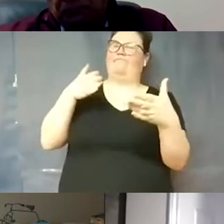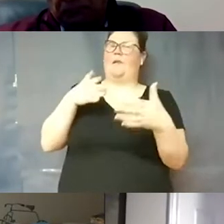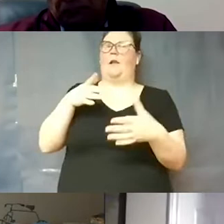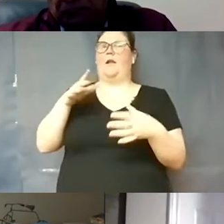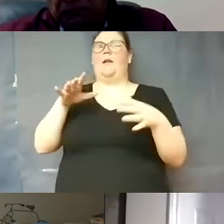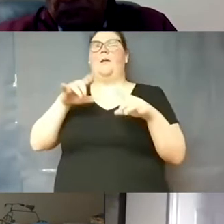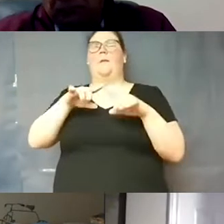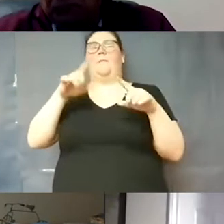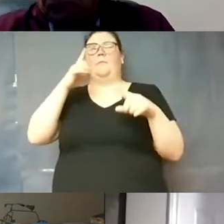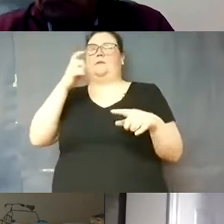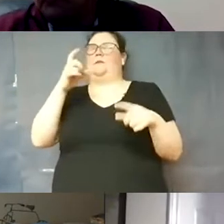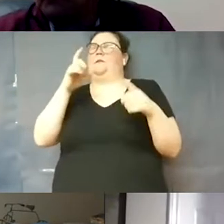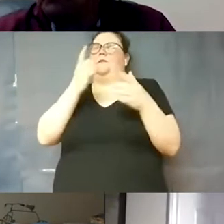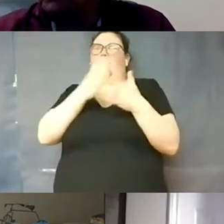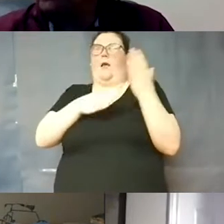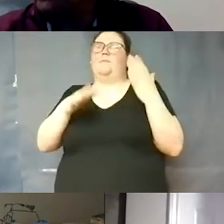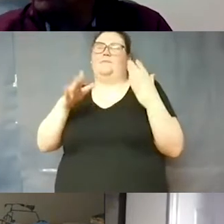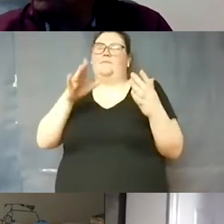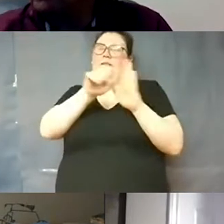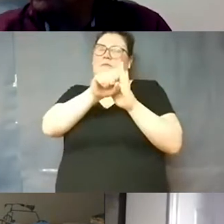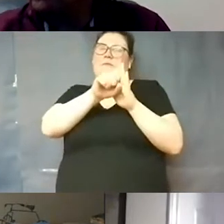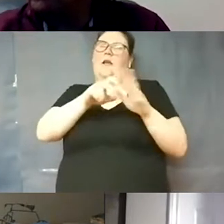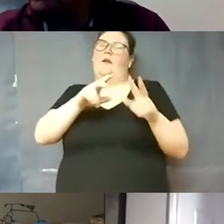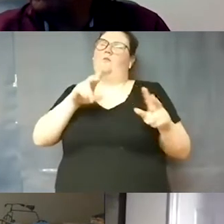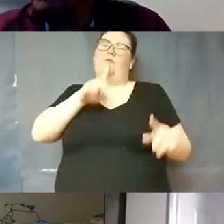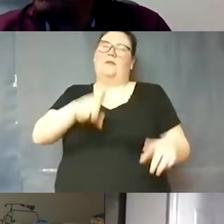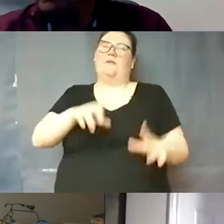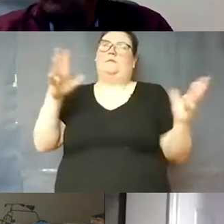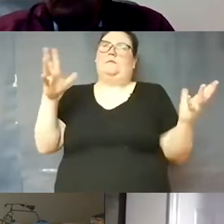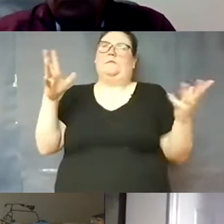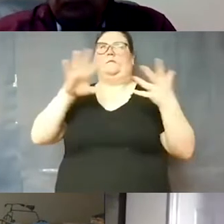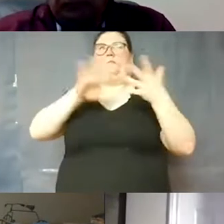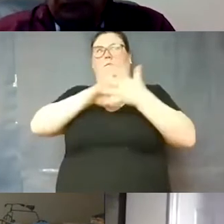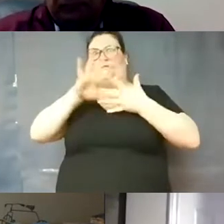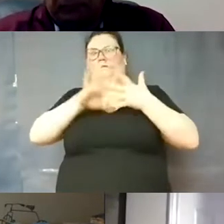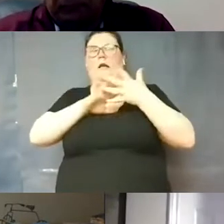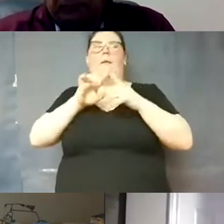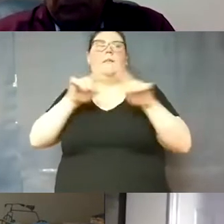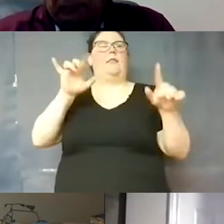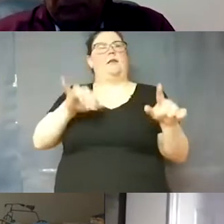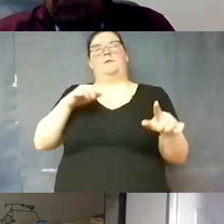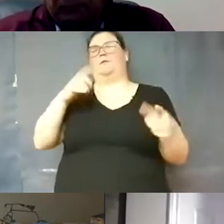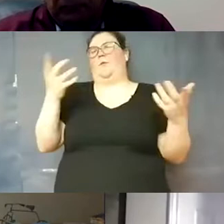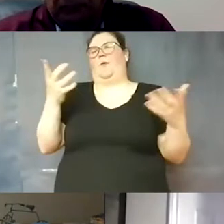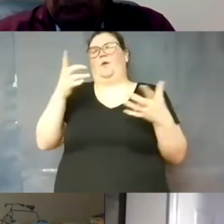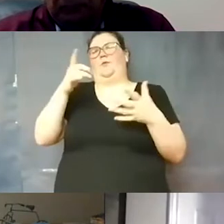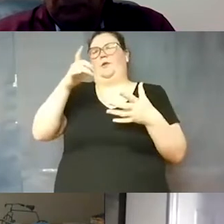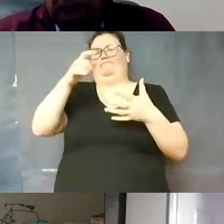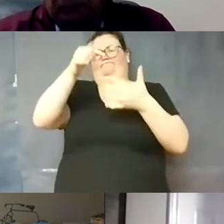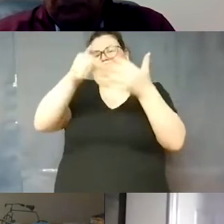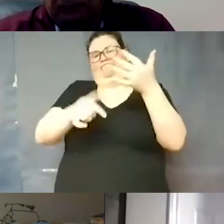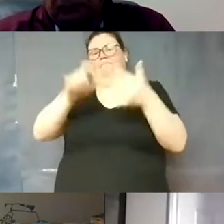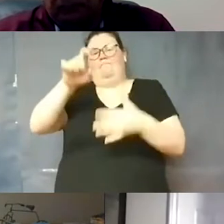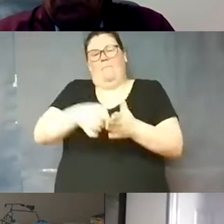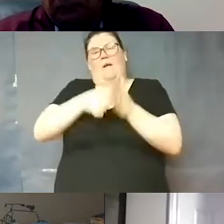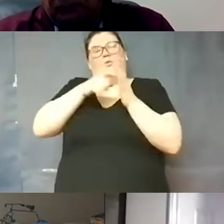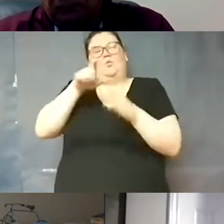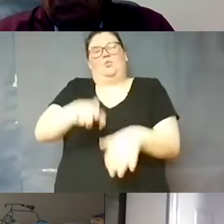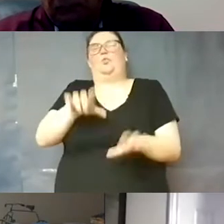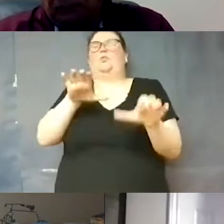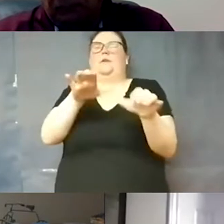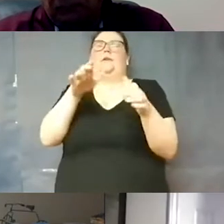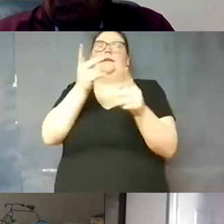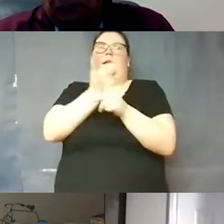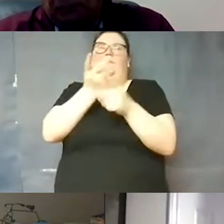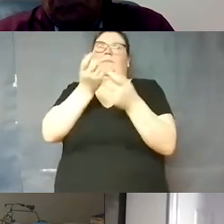are so vague but it's what we're tasked to do to try to keep our communities and our schools safe it's very interesting over the